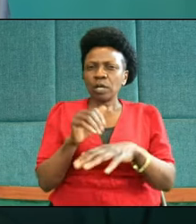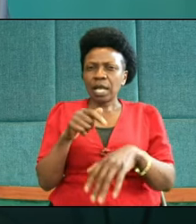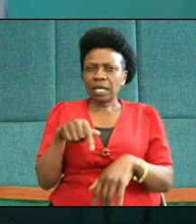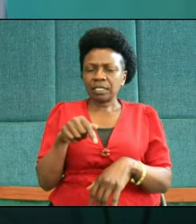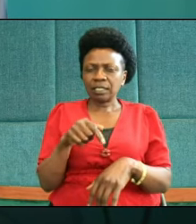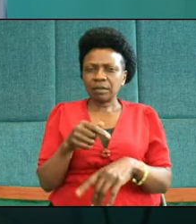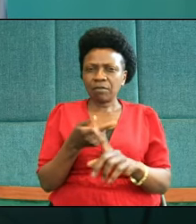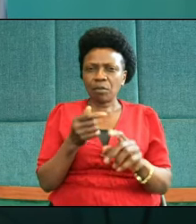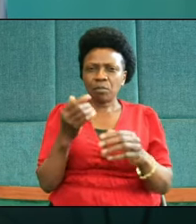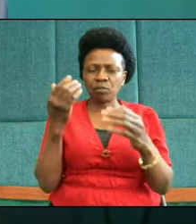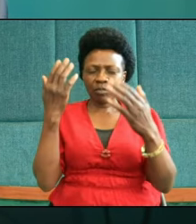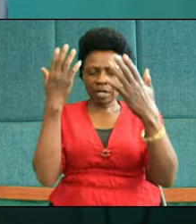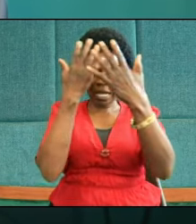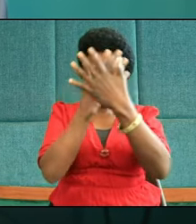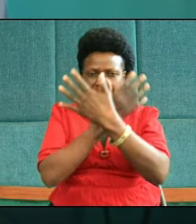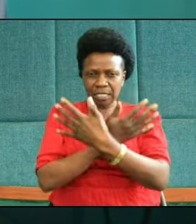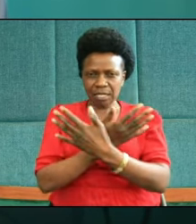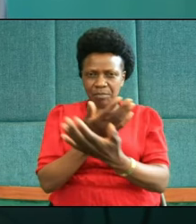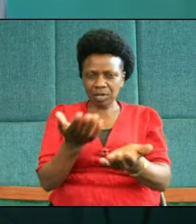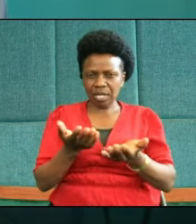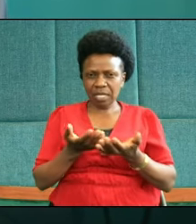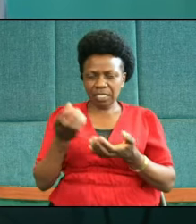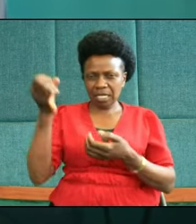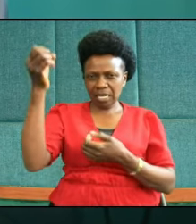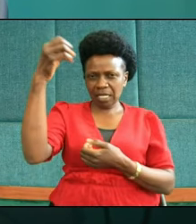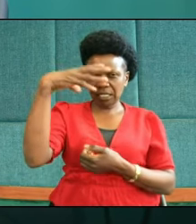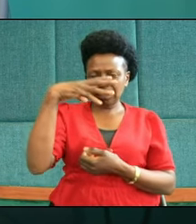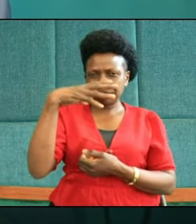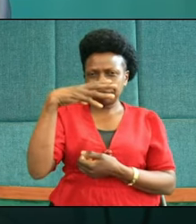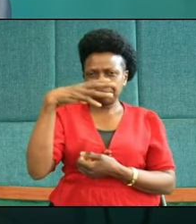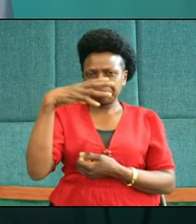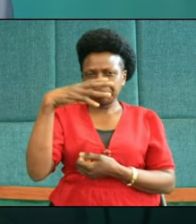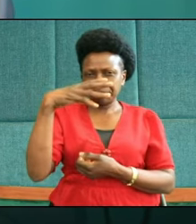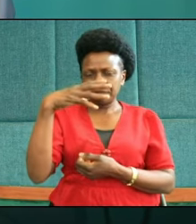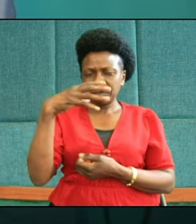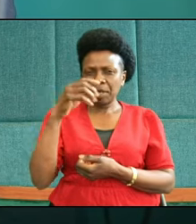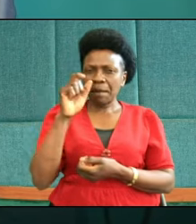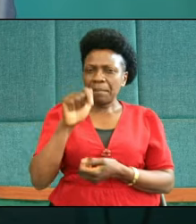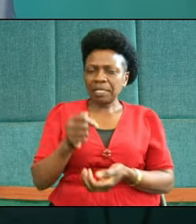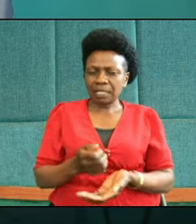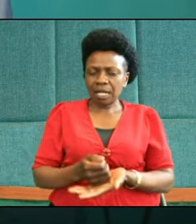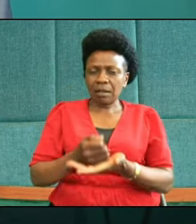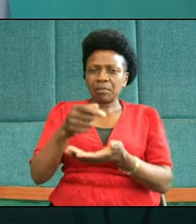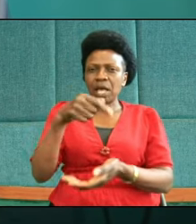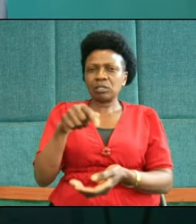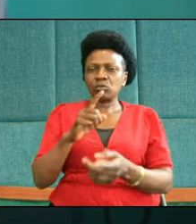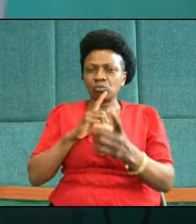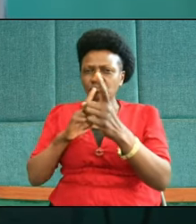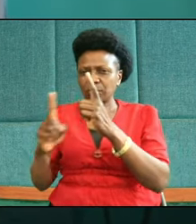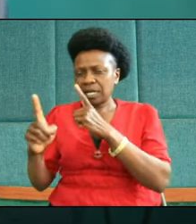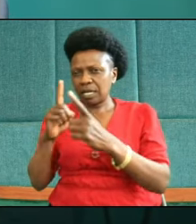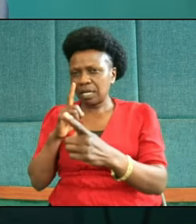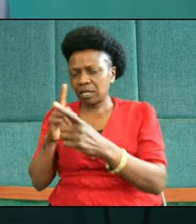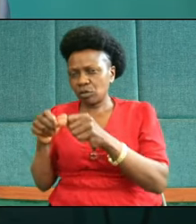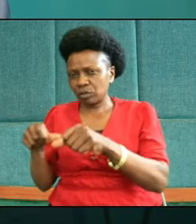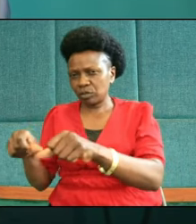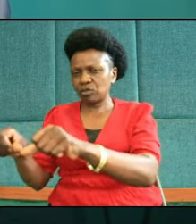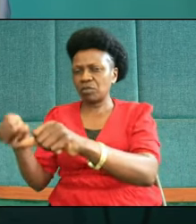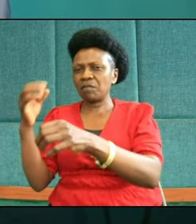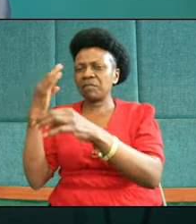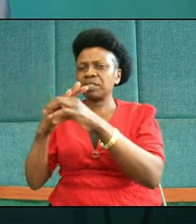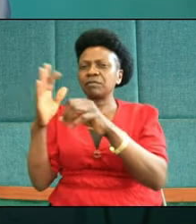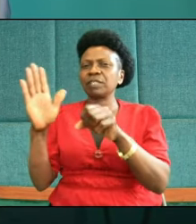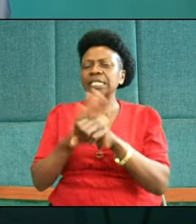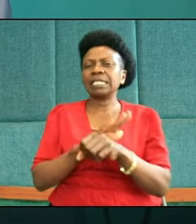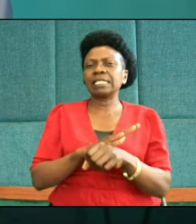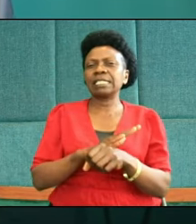from darkness, bringing us light into a marvelous light, should help us to run steadily, faithfully,